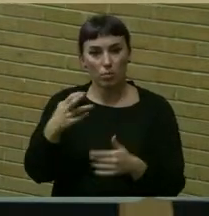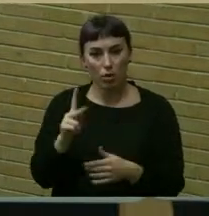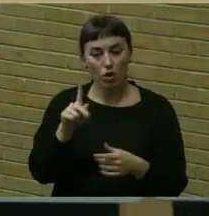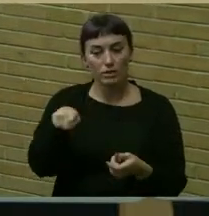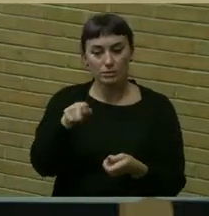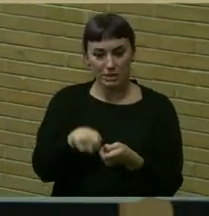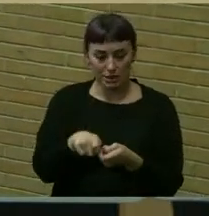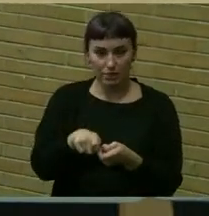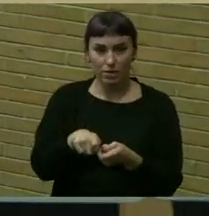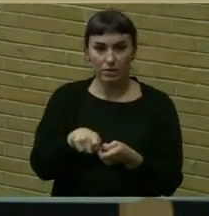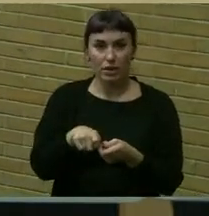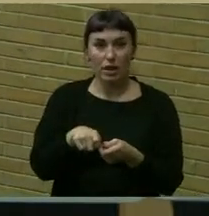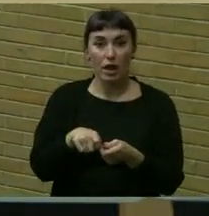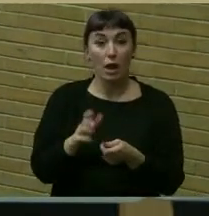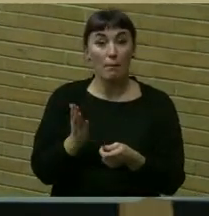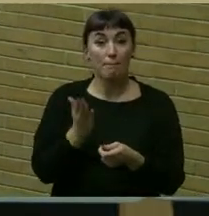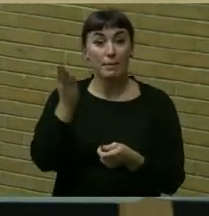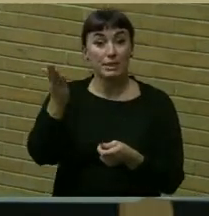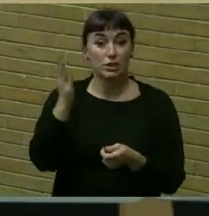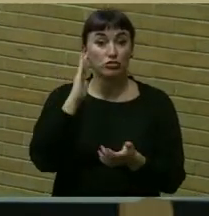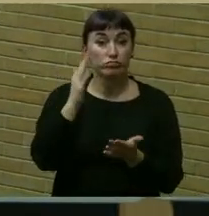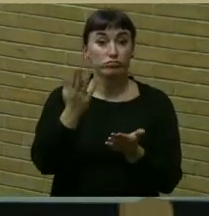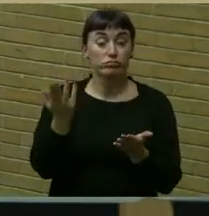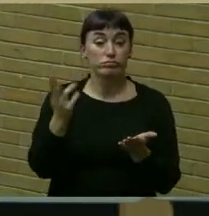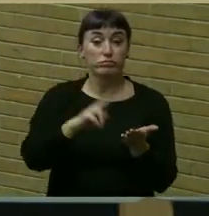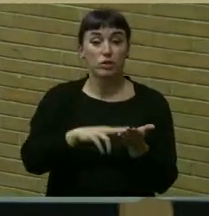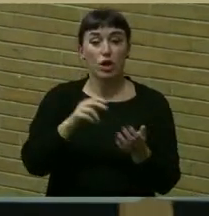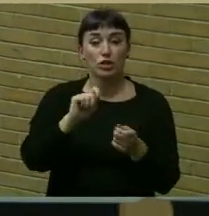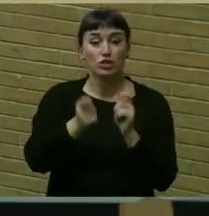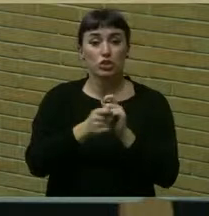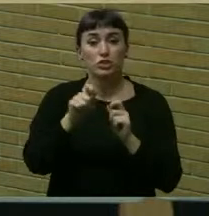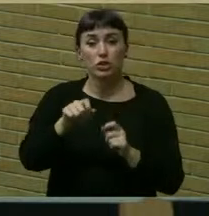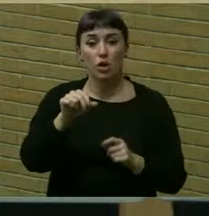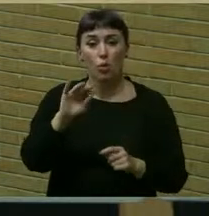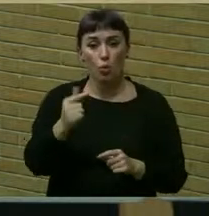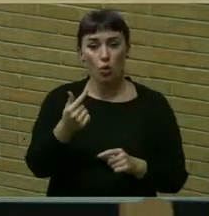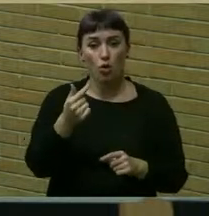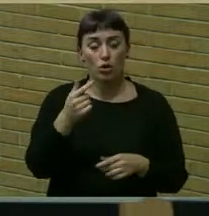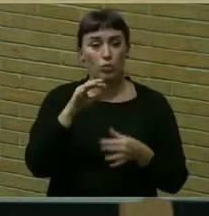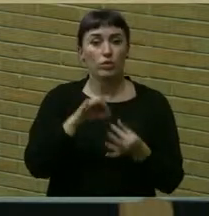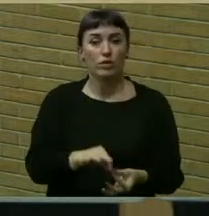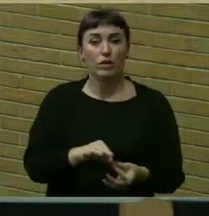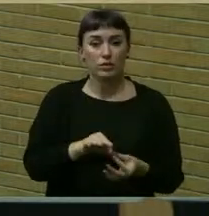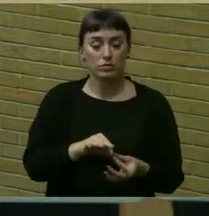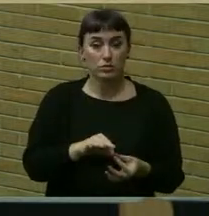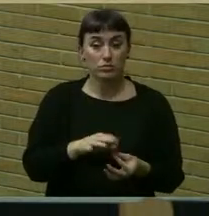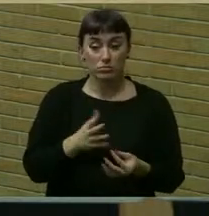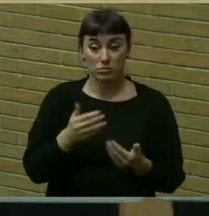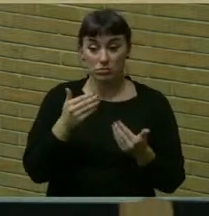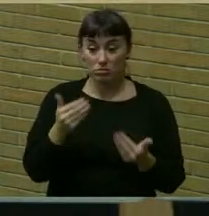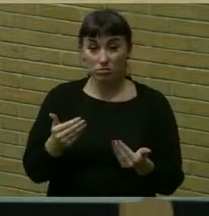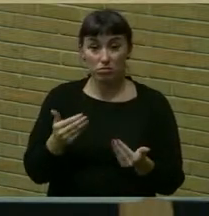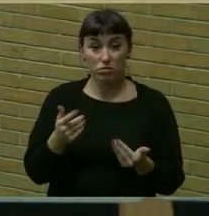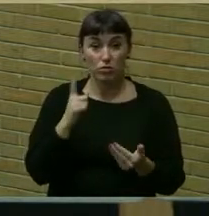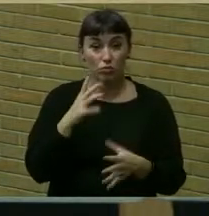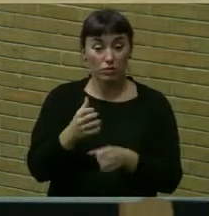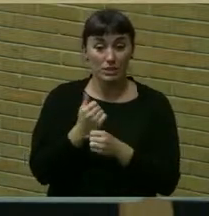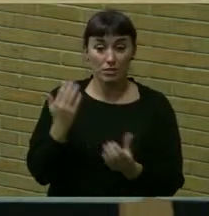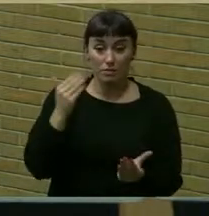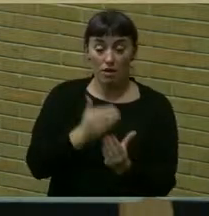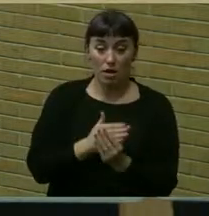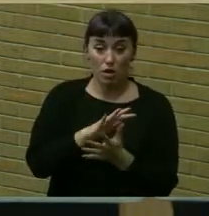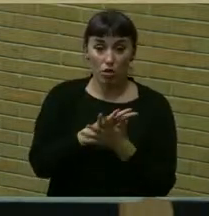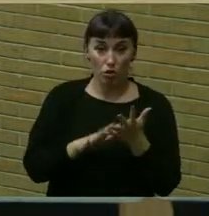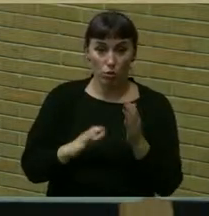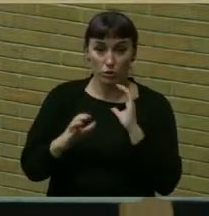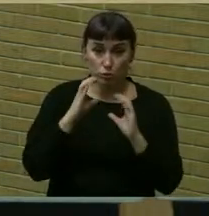specifically a petition on change.org relating there too can i have a motion to receive and file